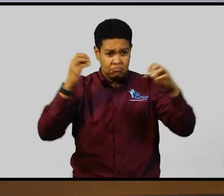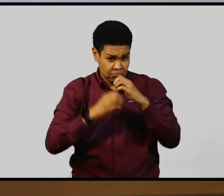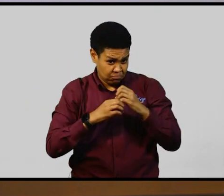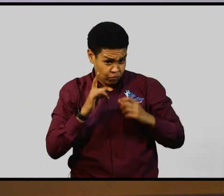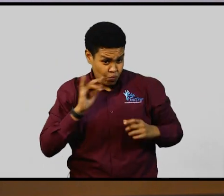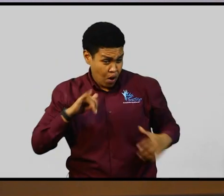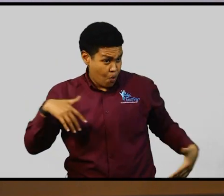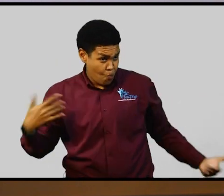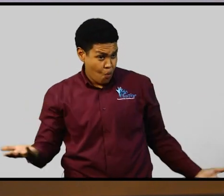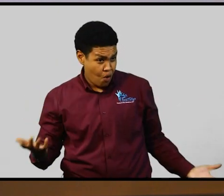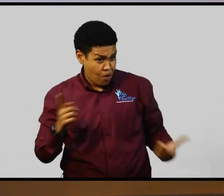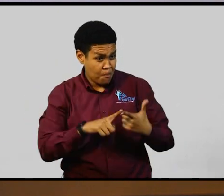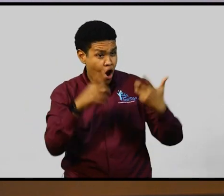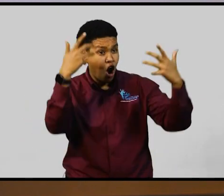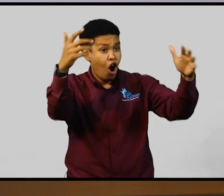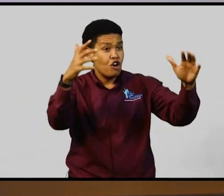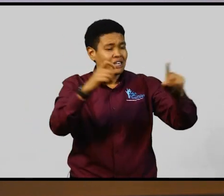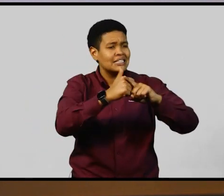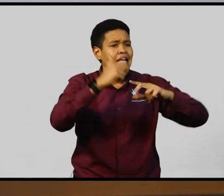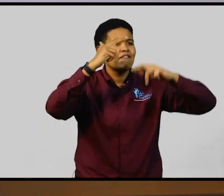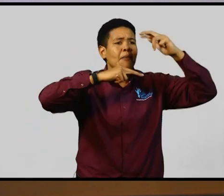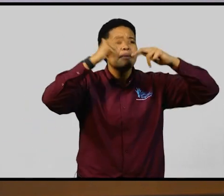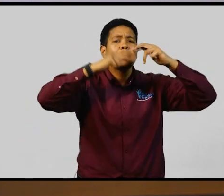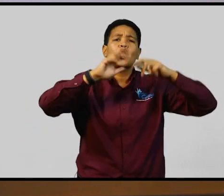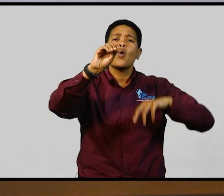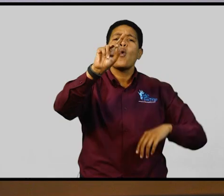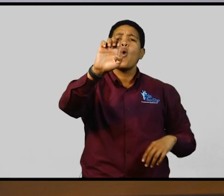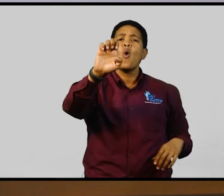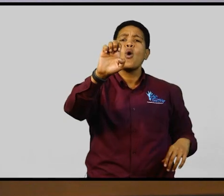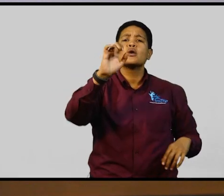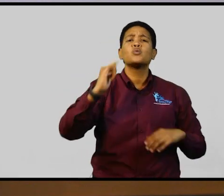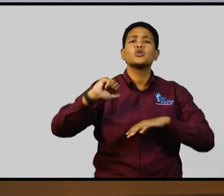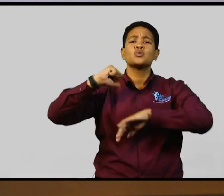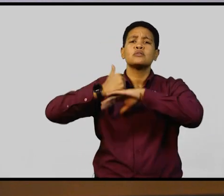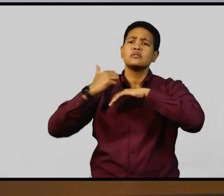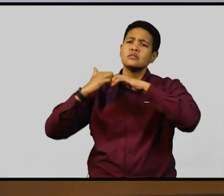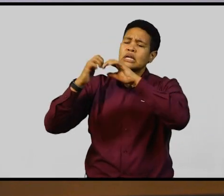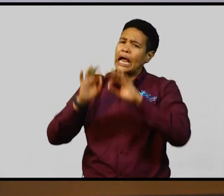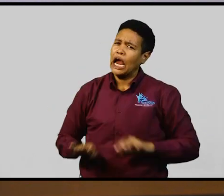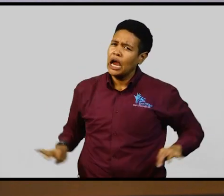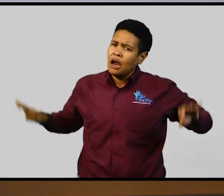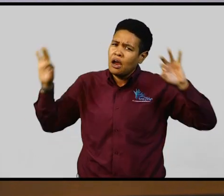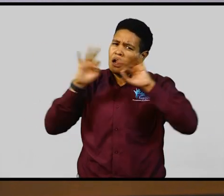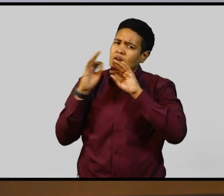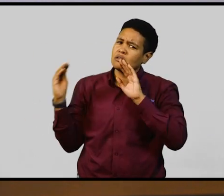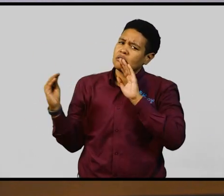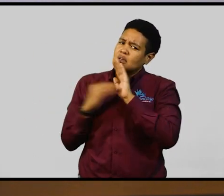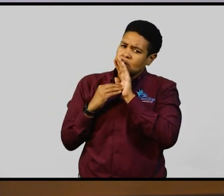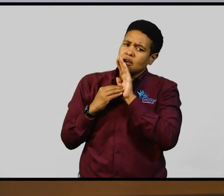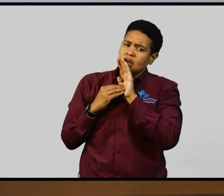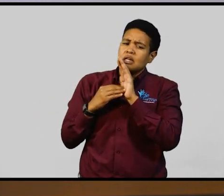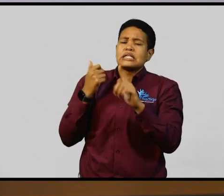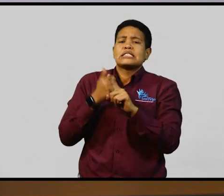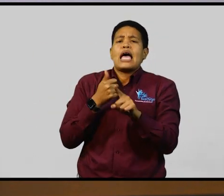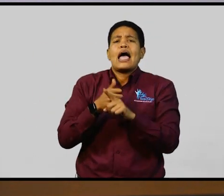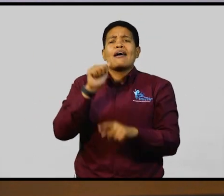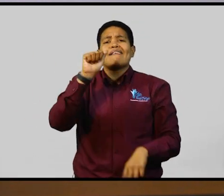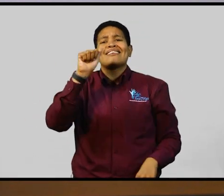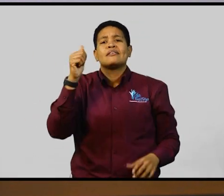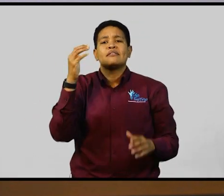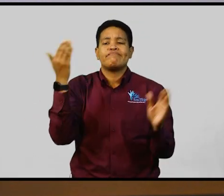building code, which will form a critical part of the anti-discriminatory